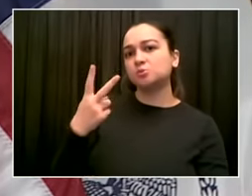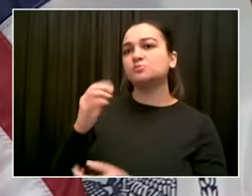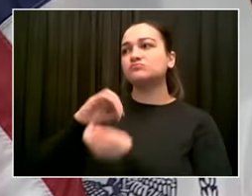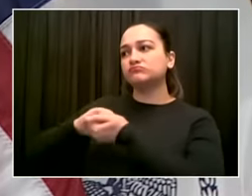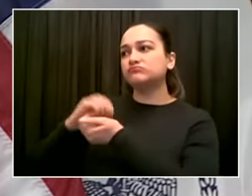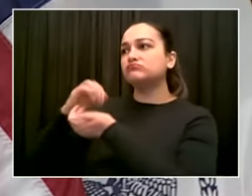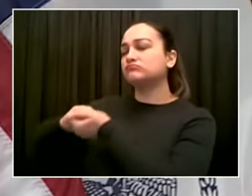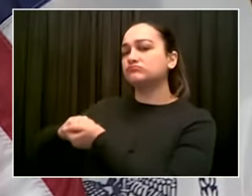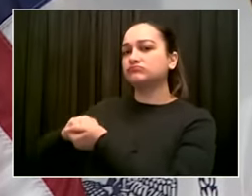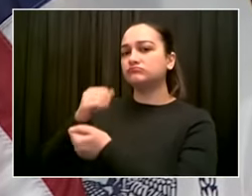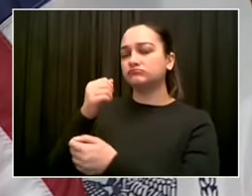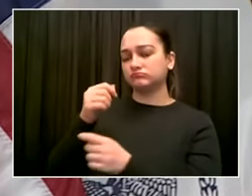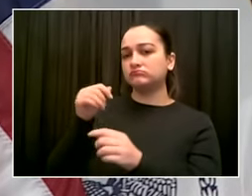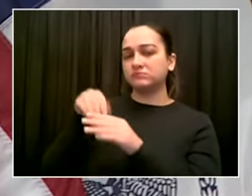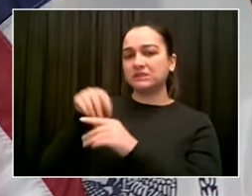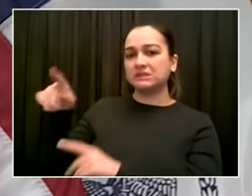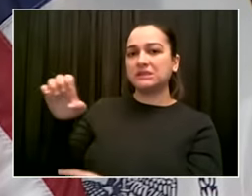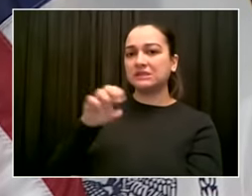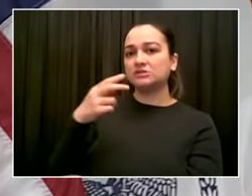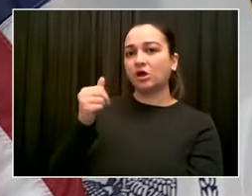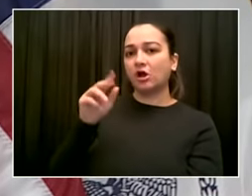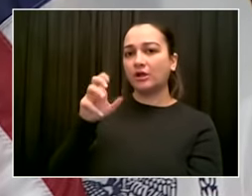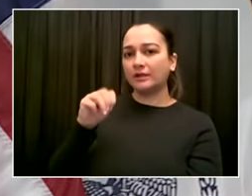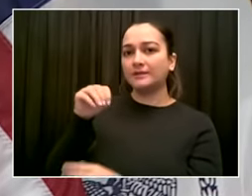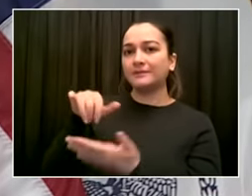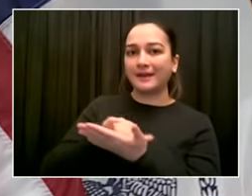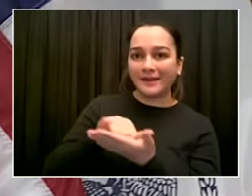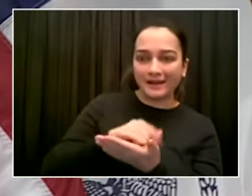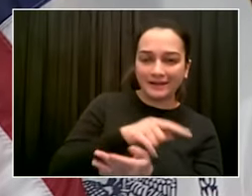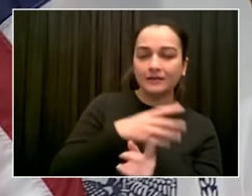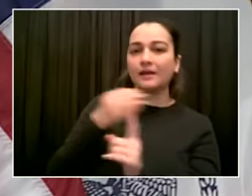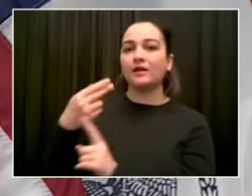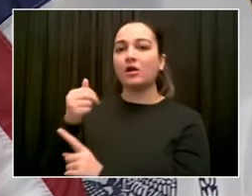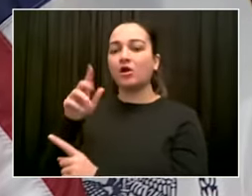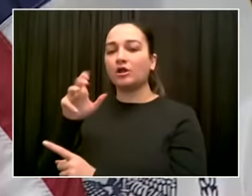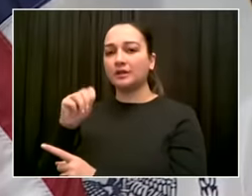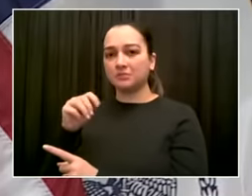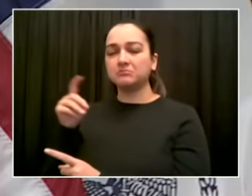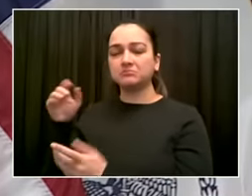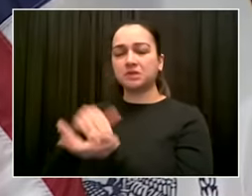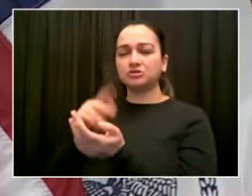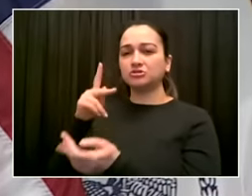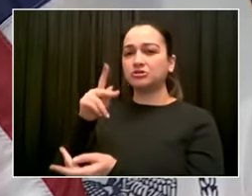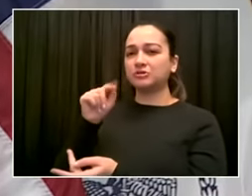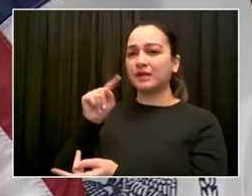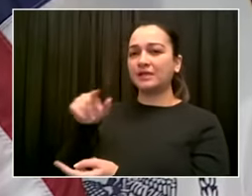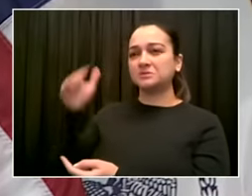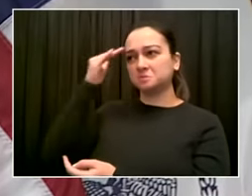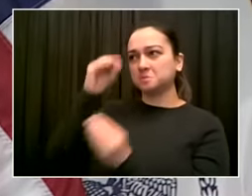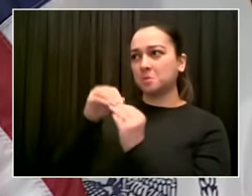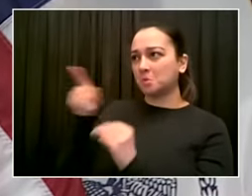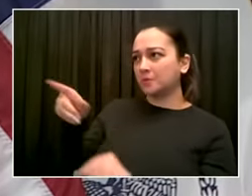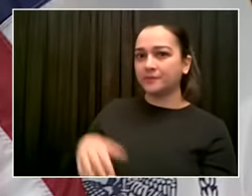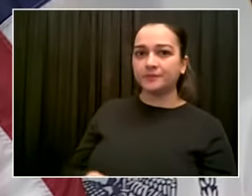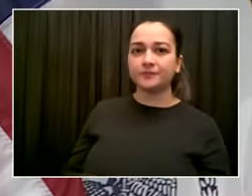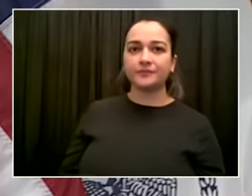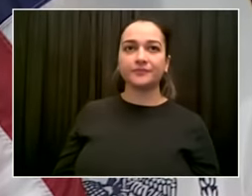facilities as well. The La Marqueta site, I need to get an update on that. You're exactly right. It was part of the original vision.